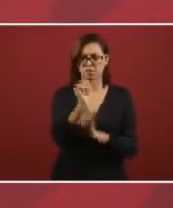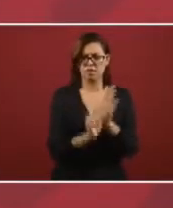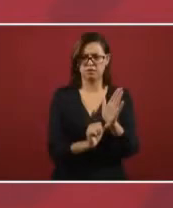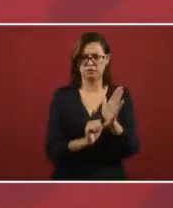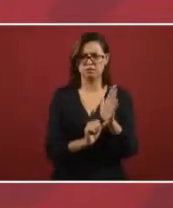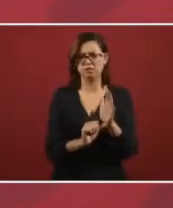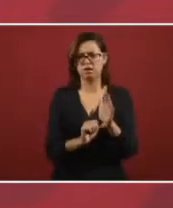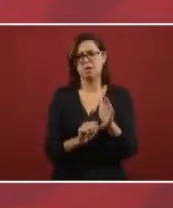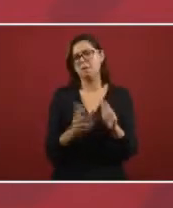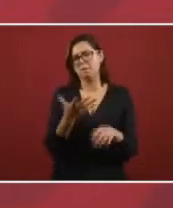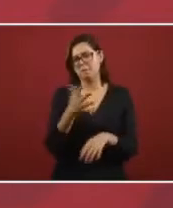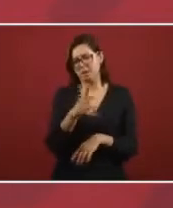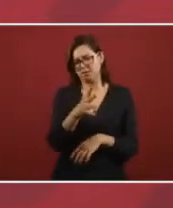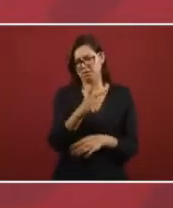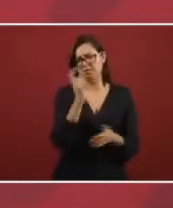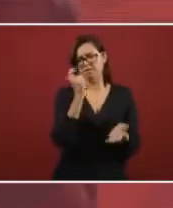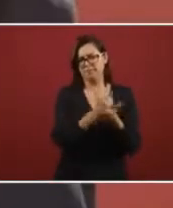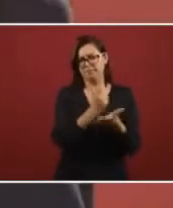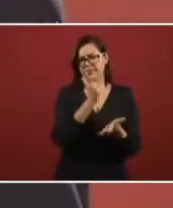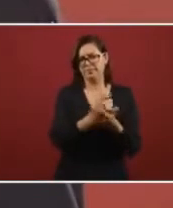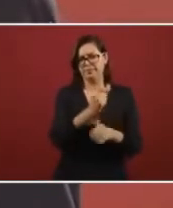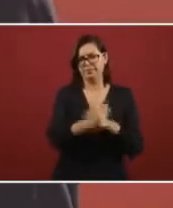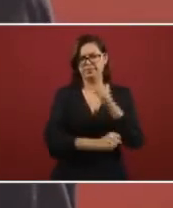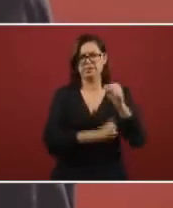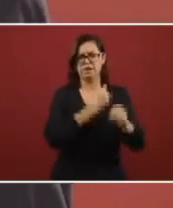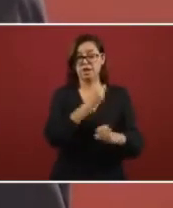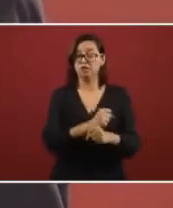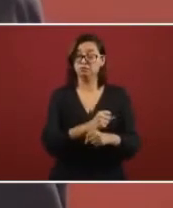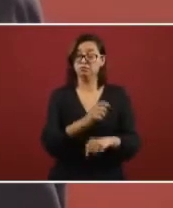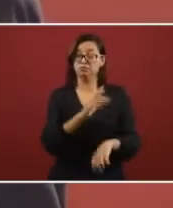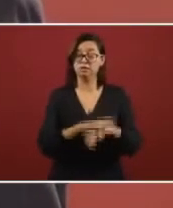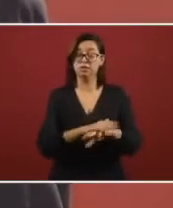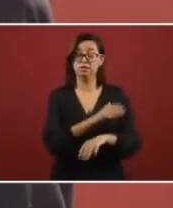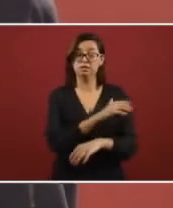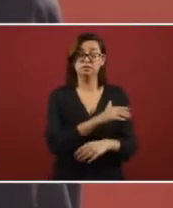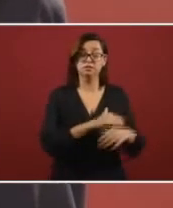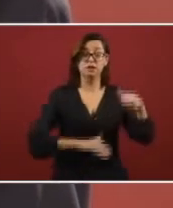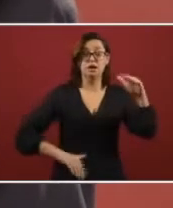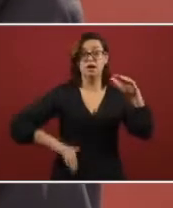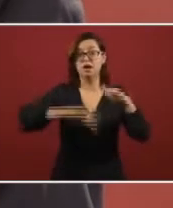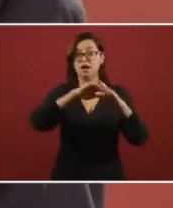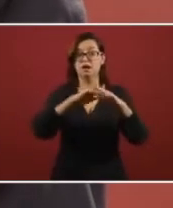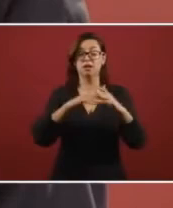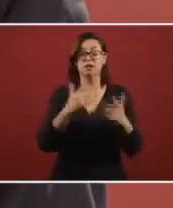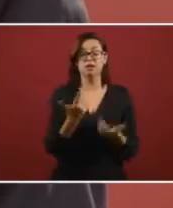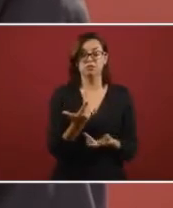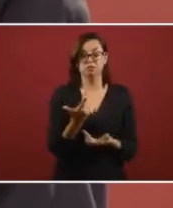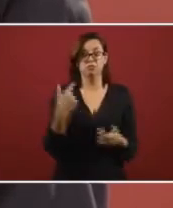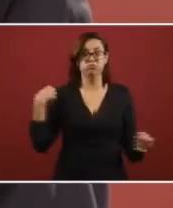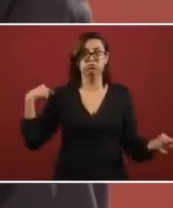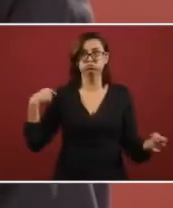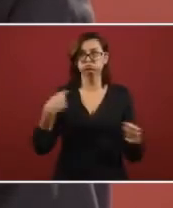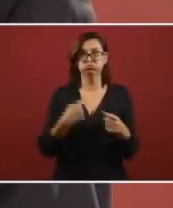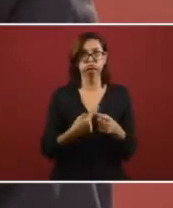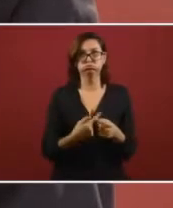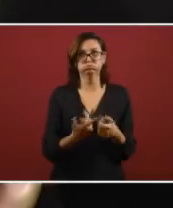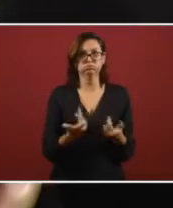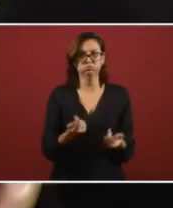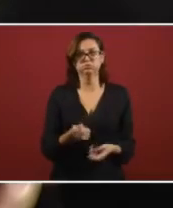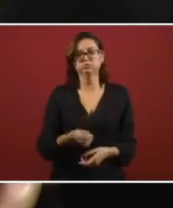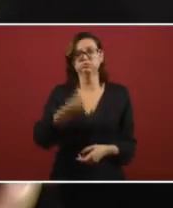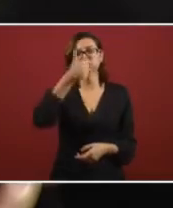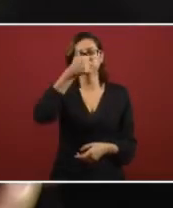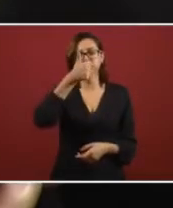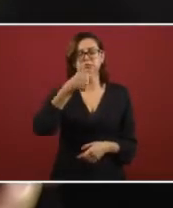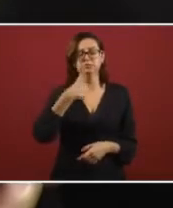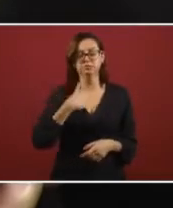that's a median salary and also there is that used to be the highest that it